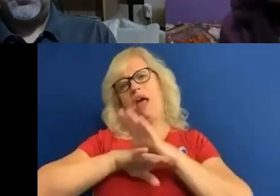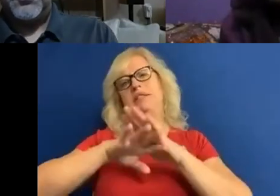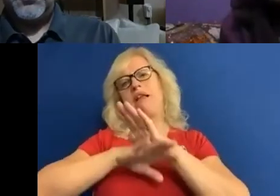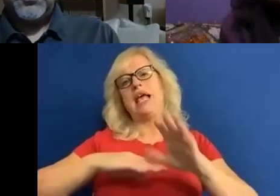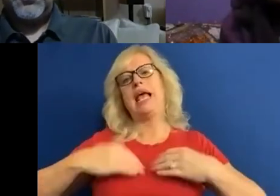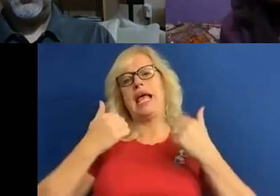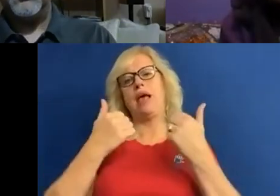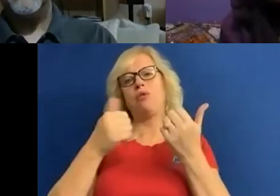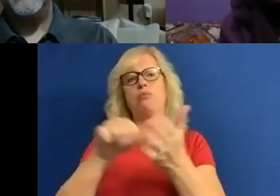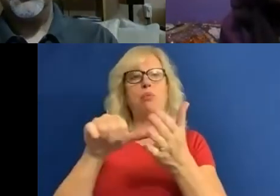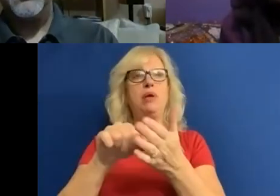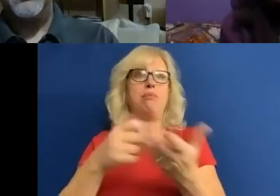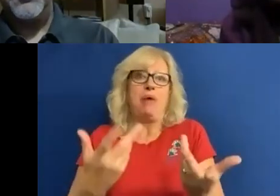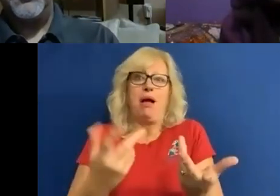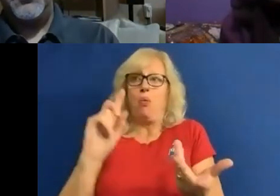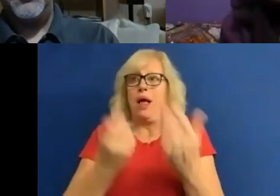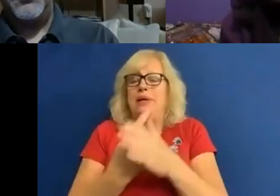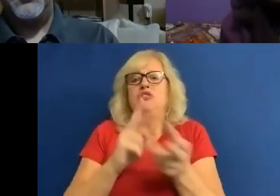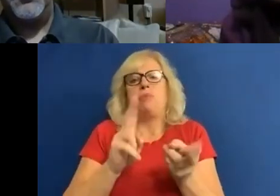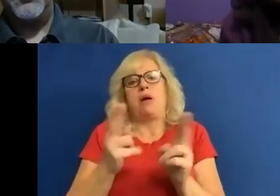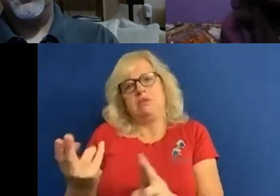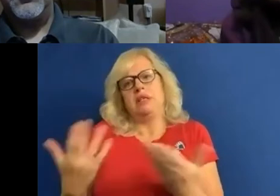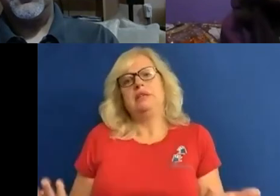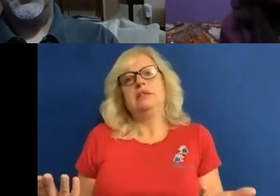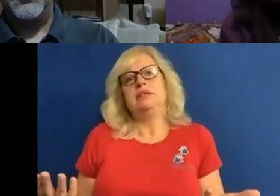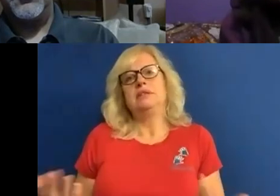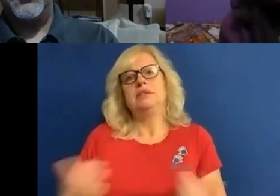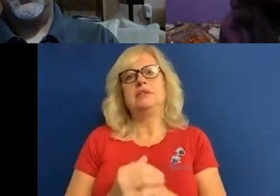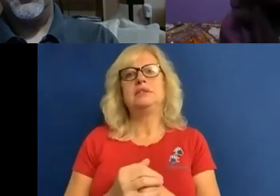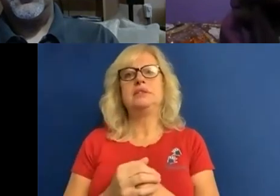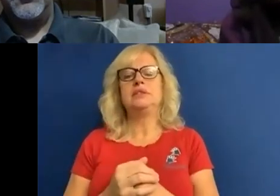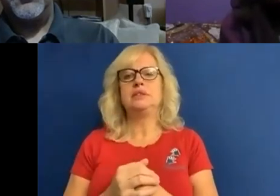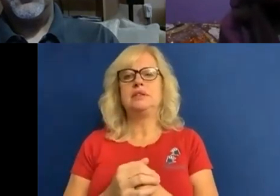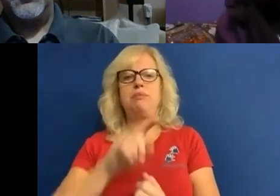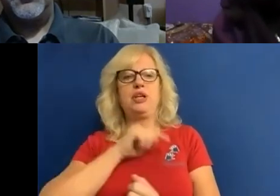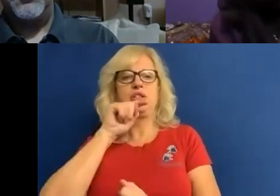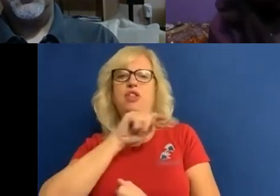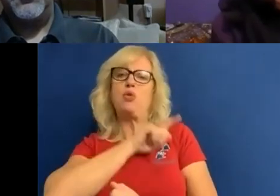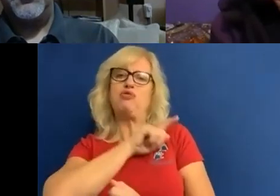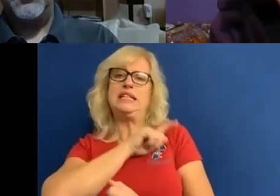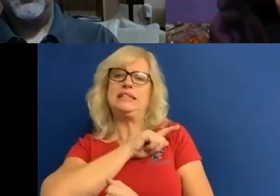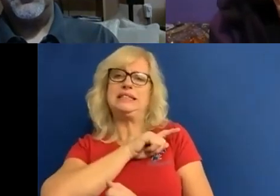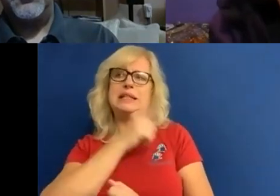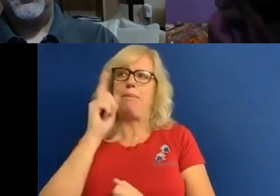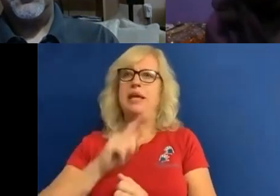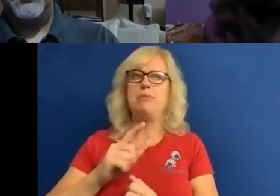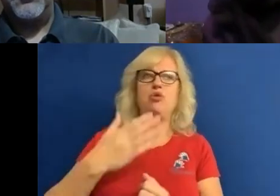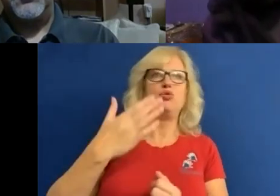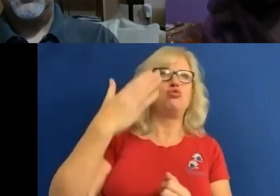unfortunately lost her life. It is because of those reasons, because people's races,